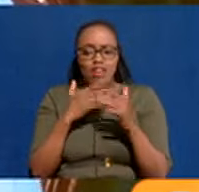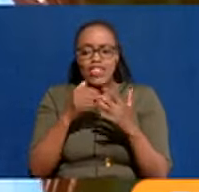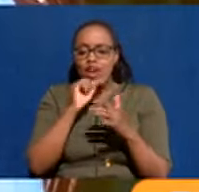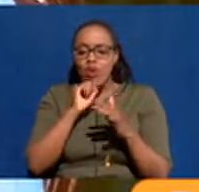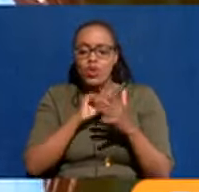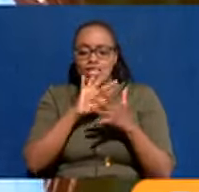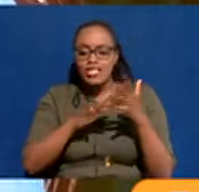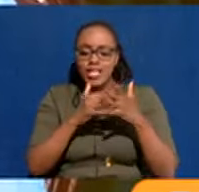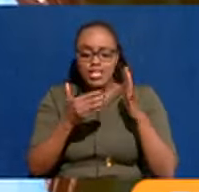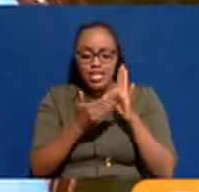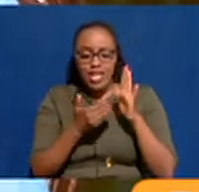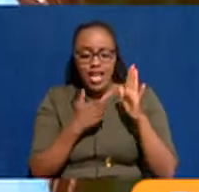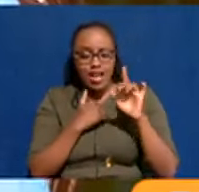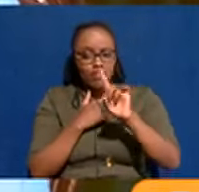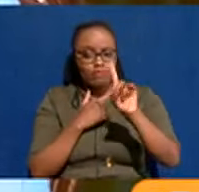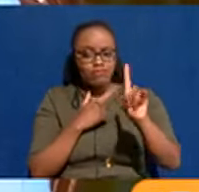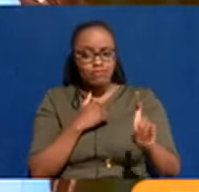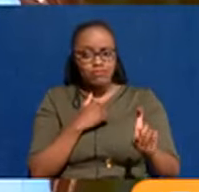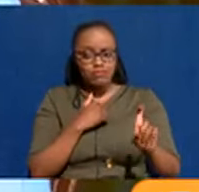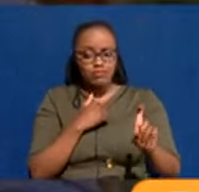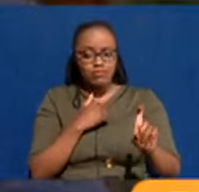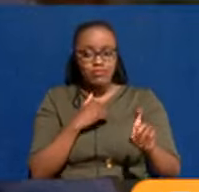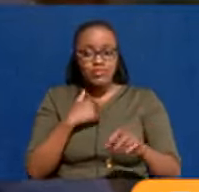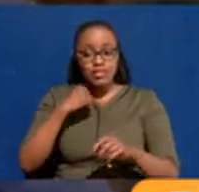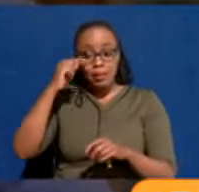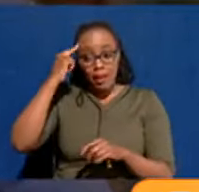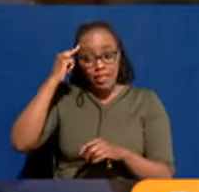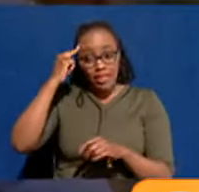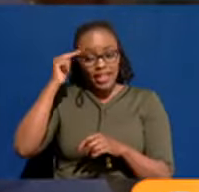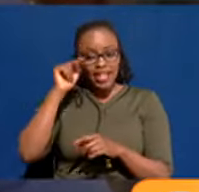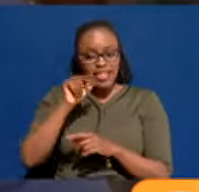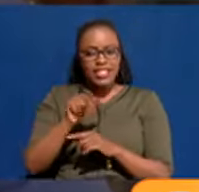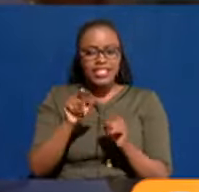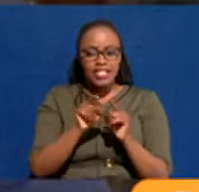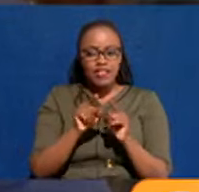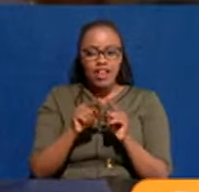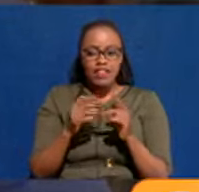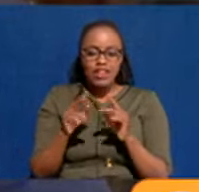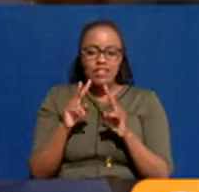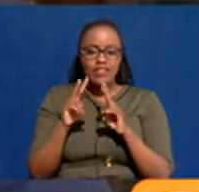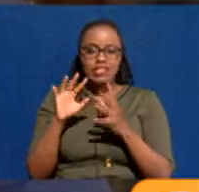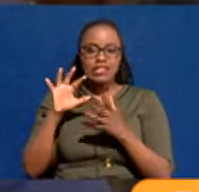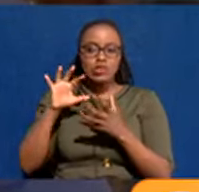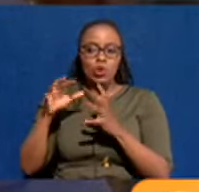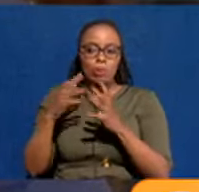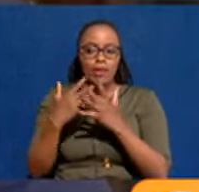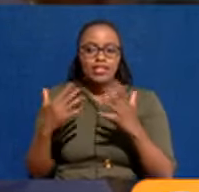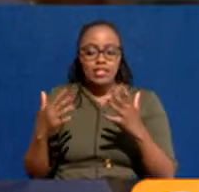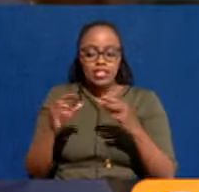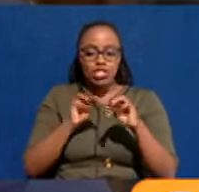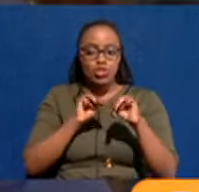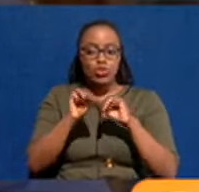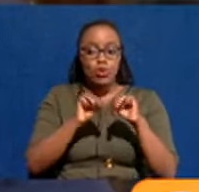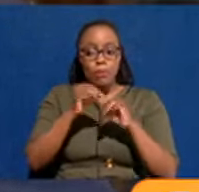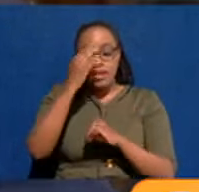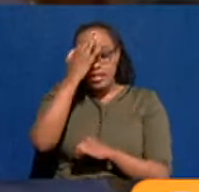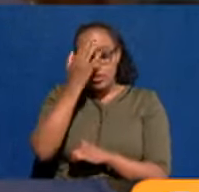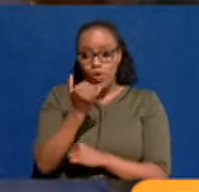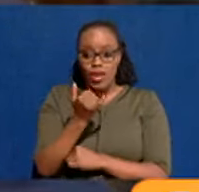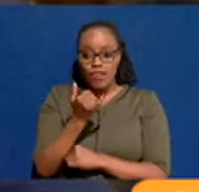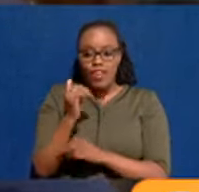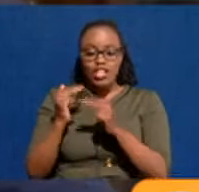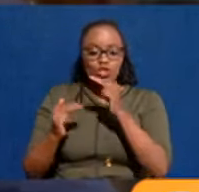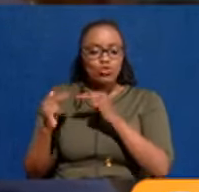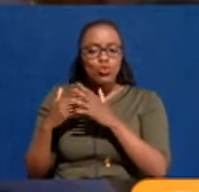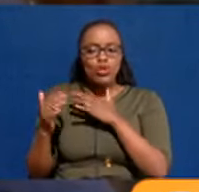that are there right now. I think that's been a fairly complex thing to manage because of historically